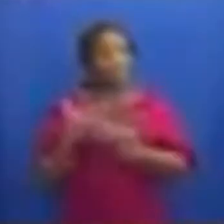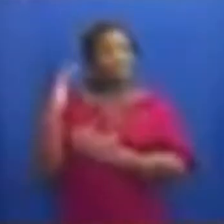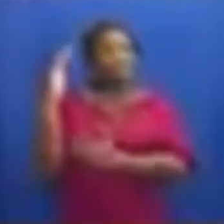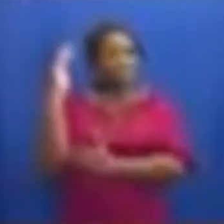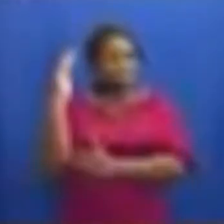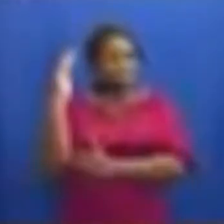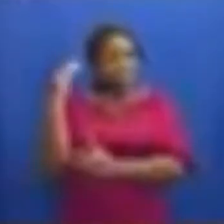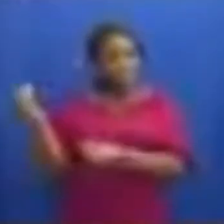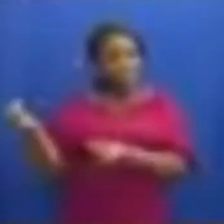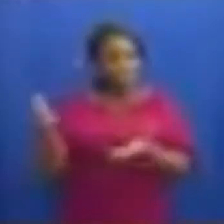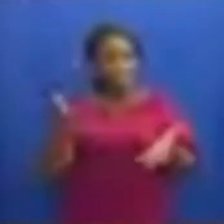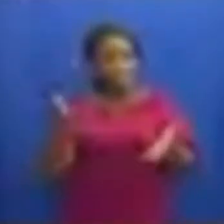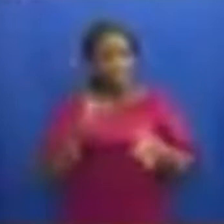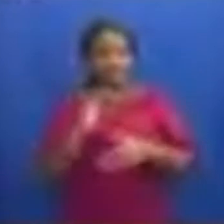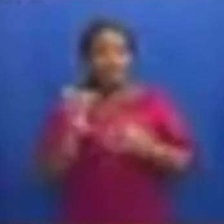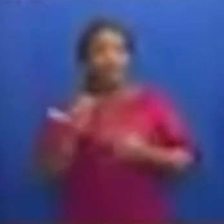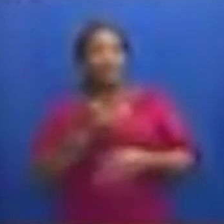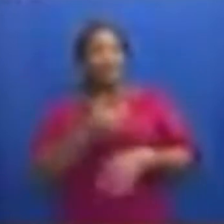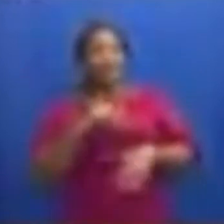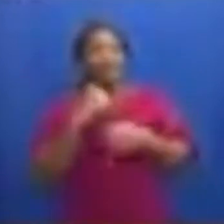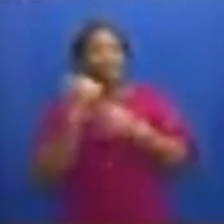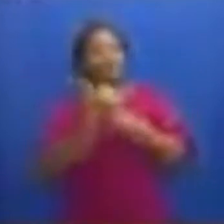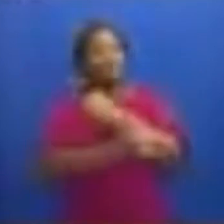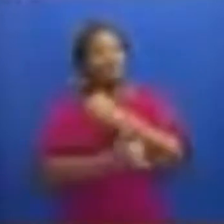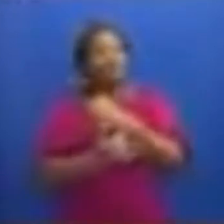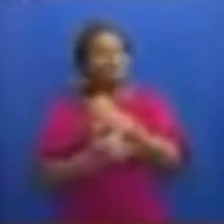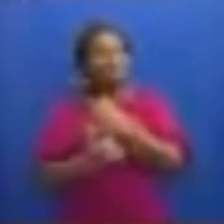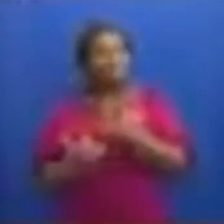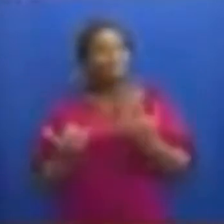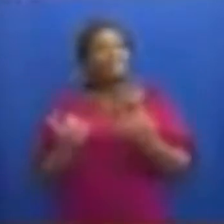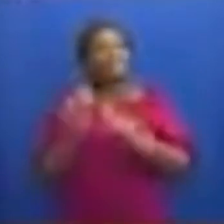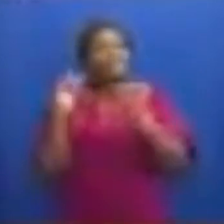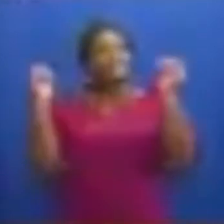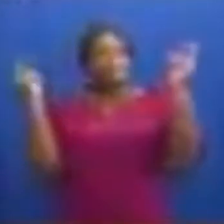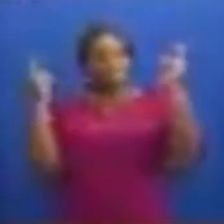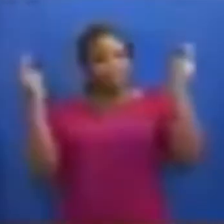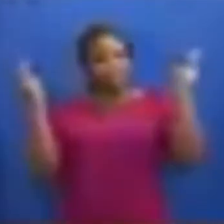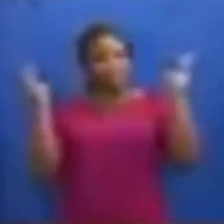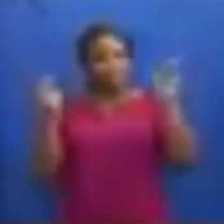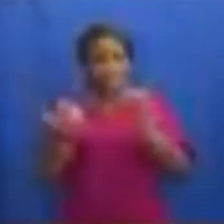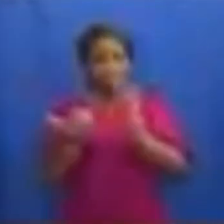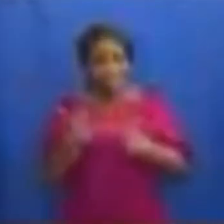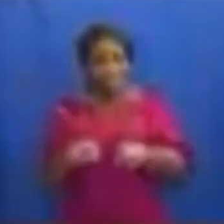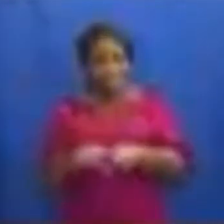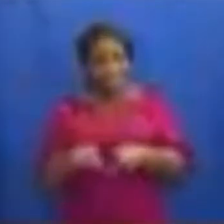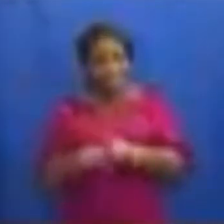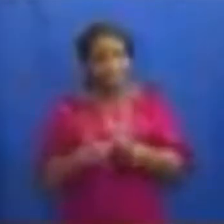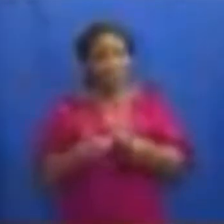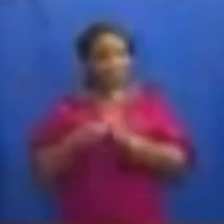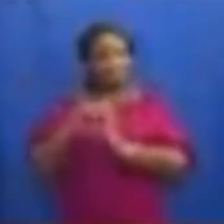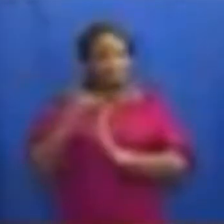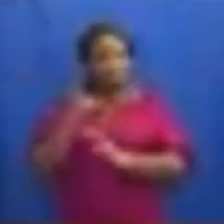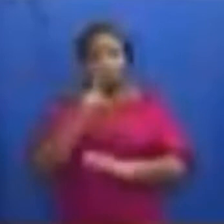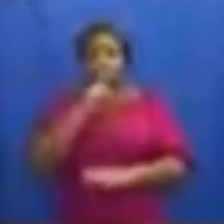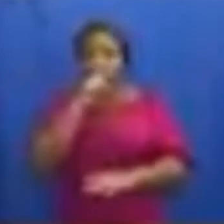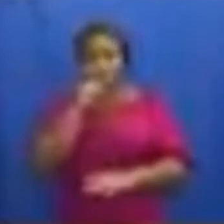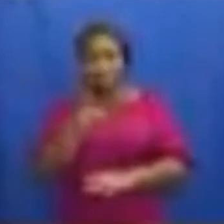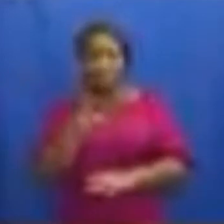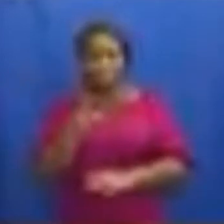our nation has been relatively spared such unwelcome developments. Indeed,